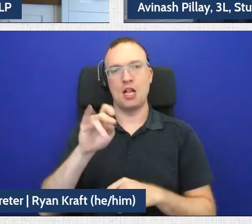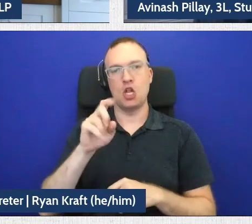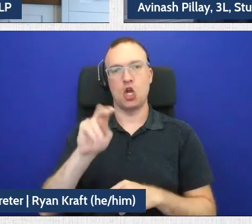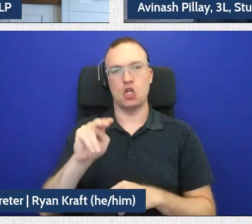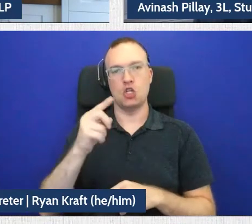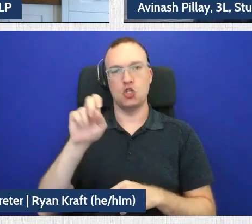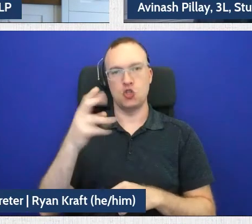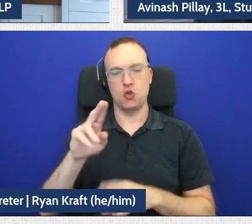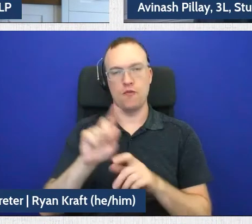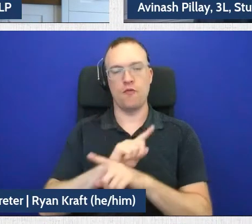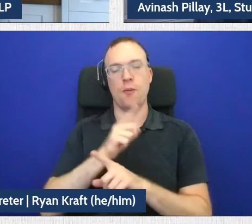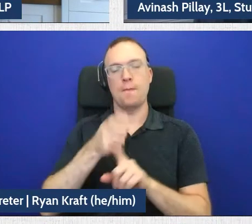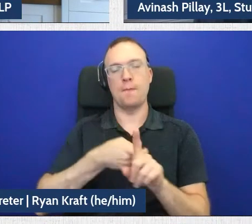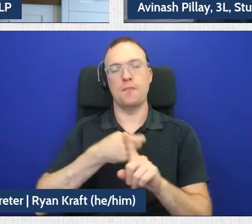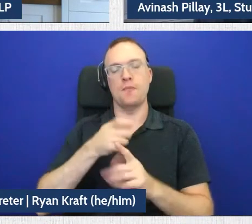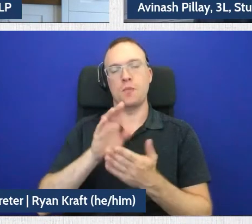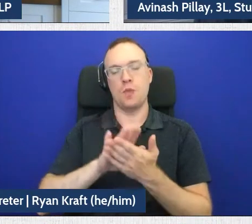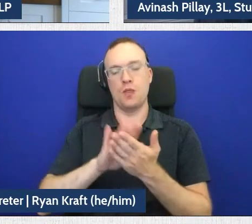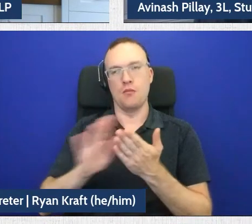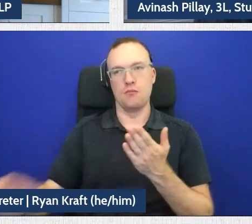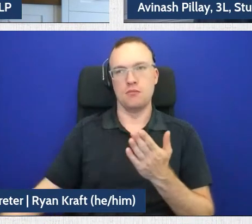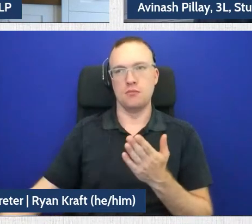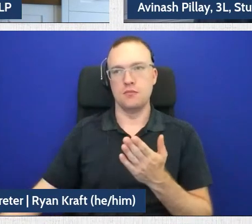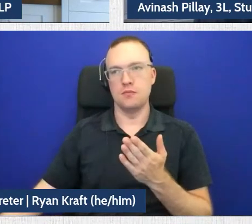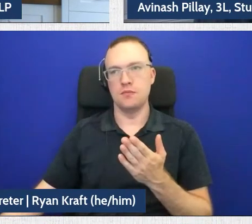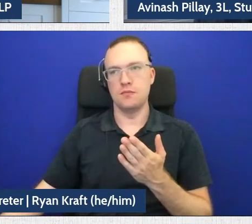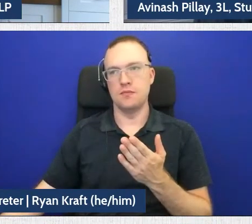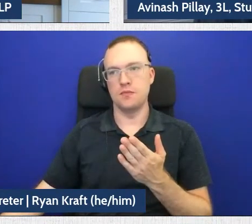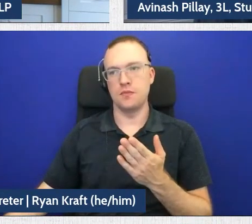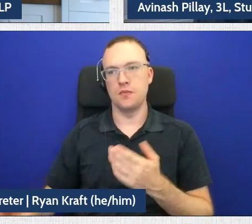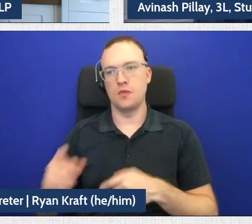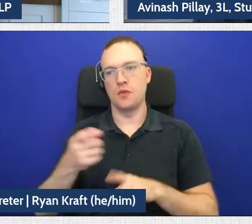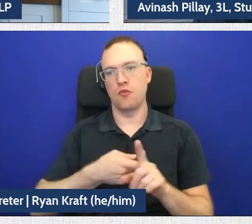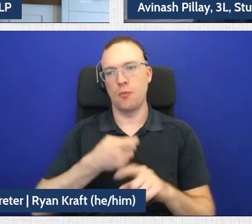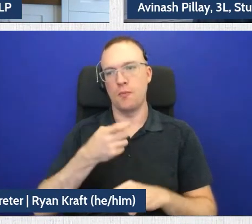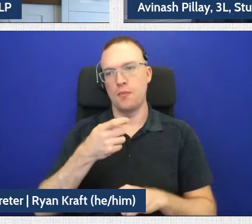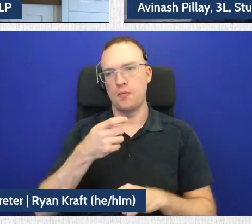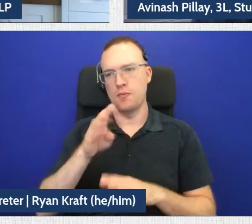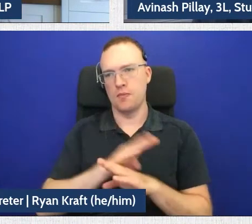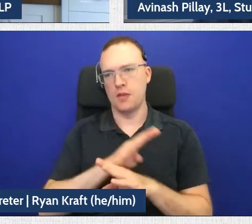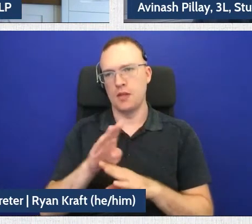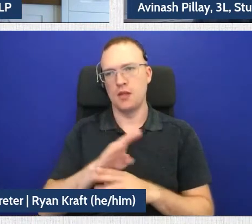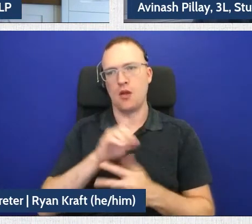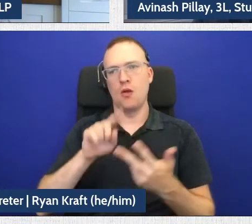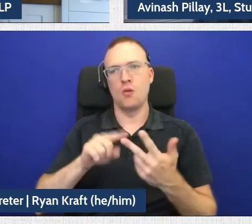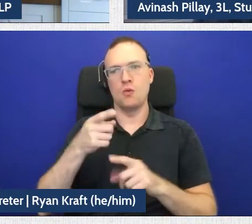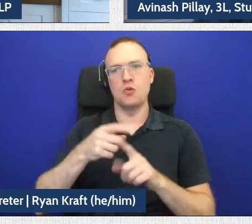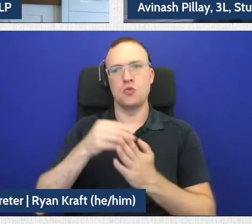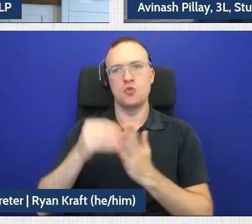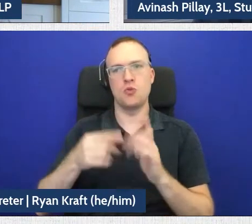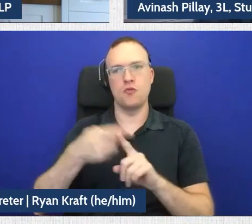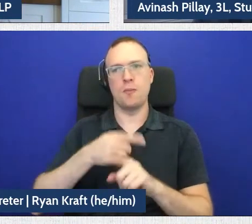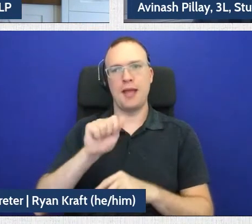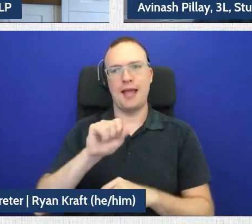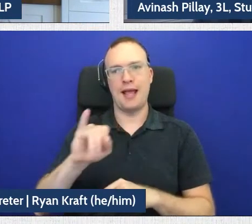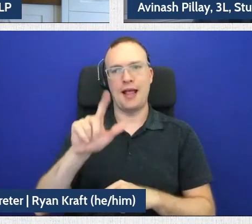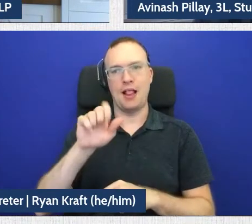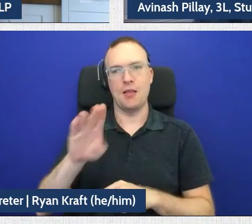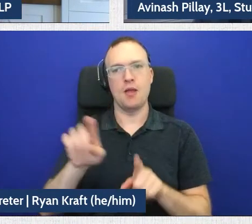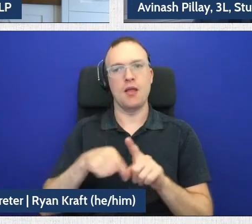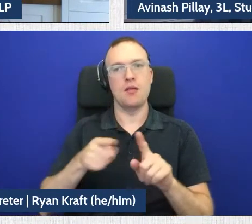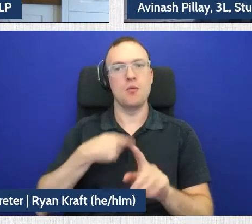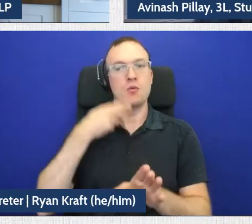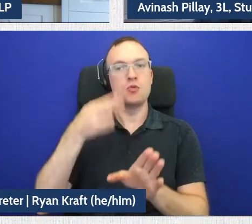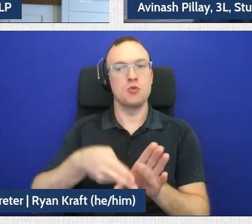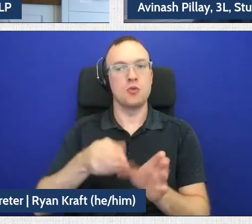and Rohan Bomboria, who is a PhD student in AI that works with a lab. Finally, at the end, I will be joining you along with the remainder of our project